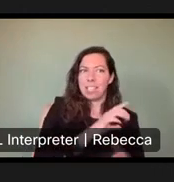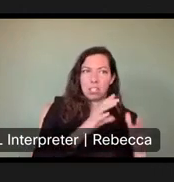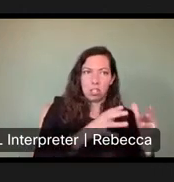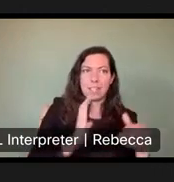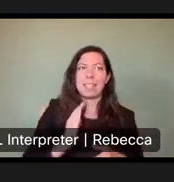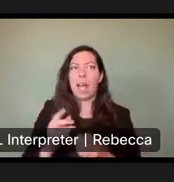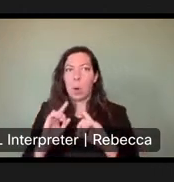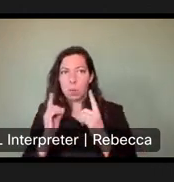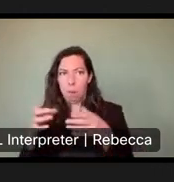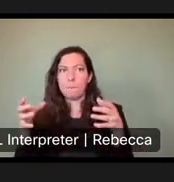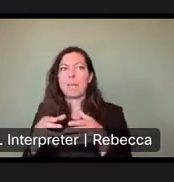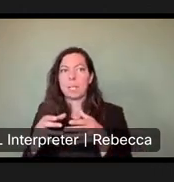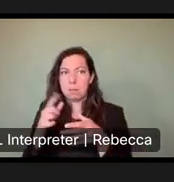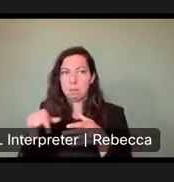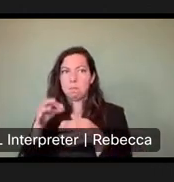office.